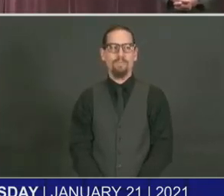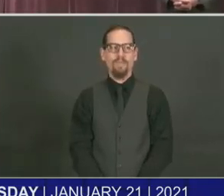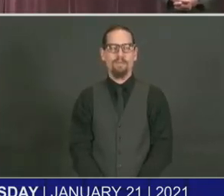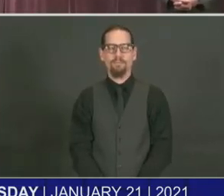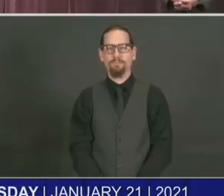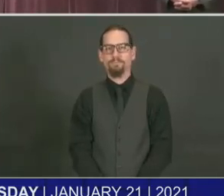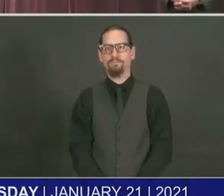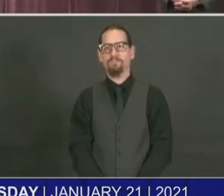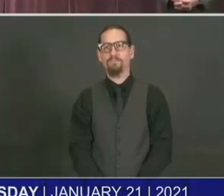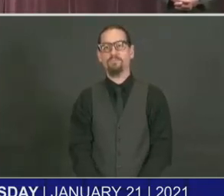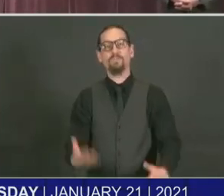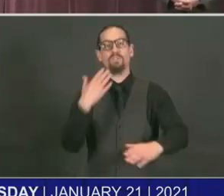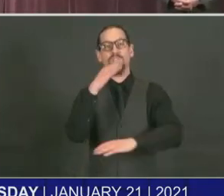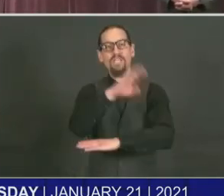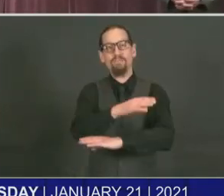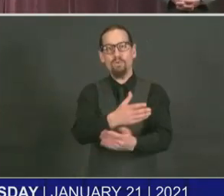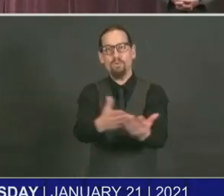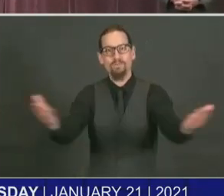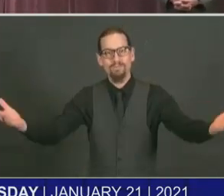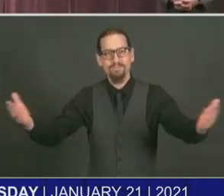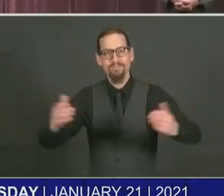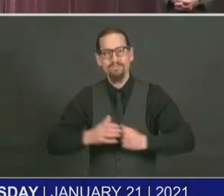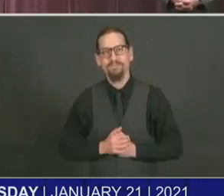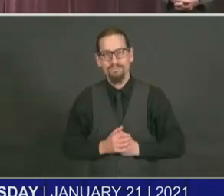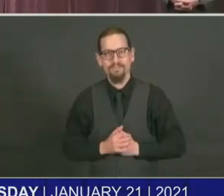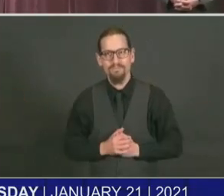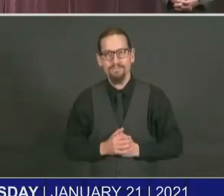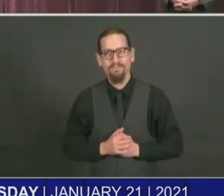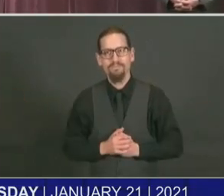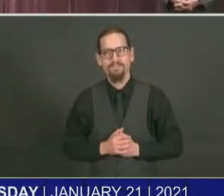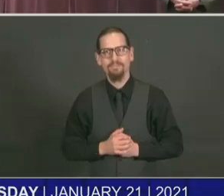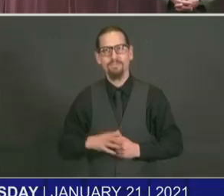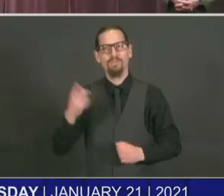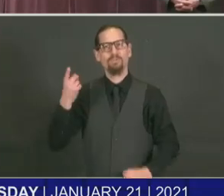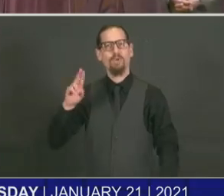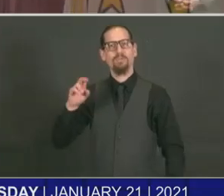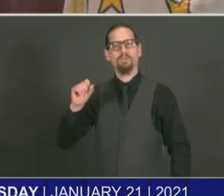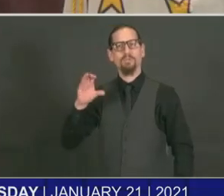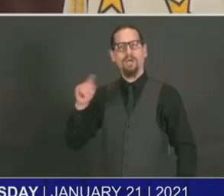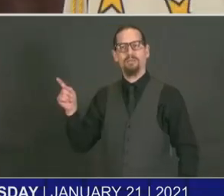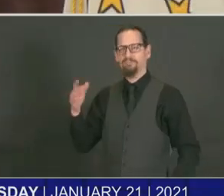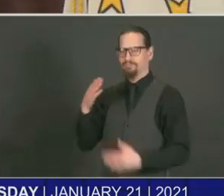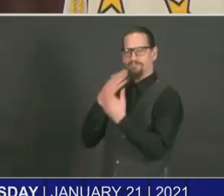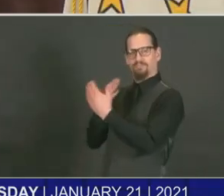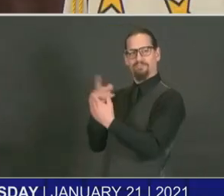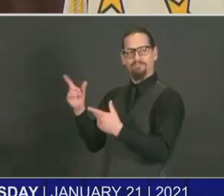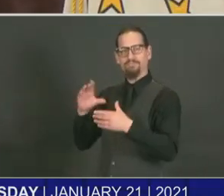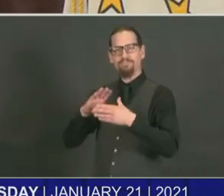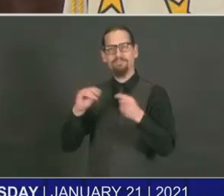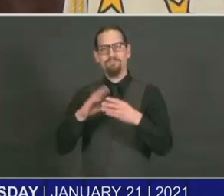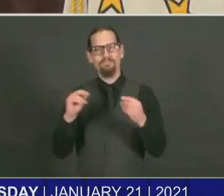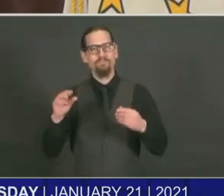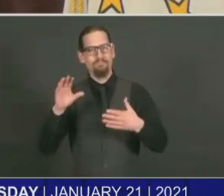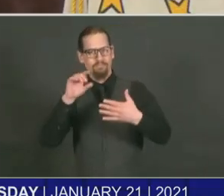So good afternoon, everyone. Thank you very much for those updates, Dr. Alexander Scott. As the director said, we are in a good place